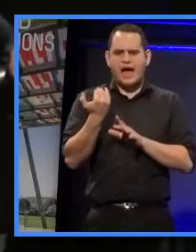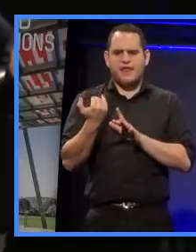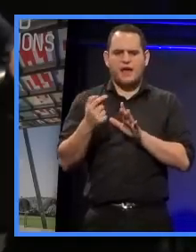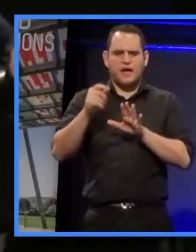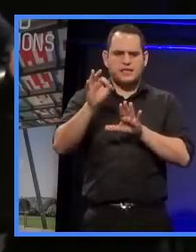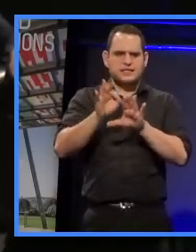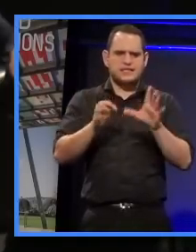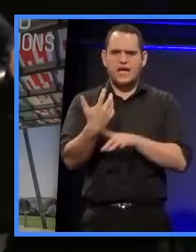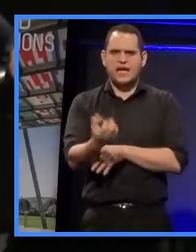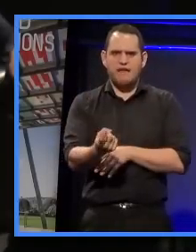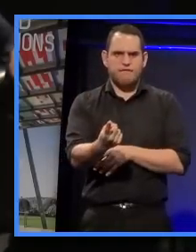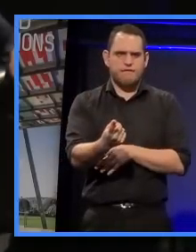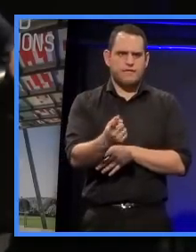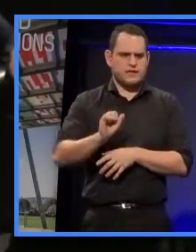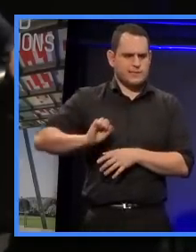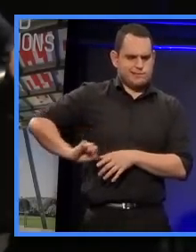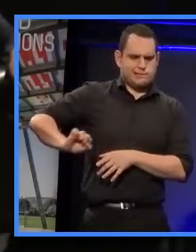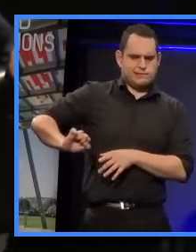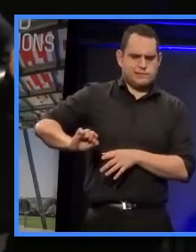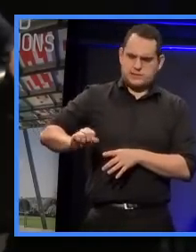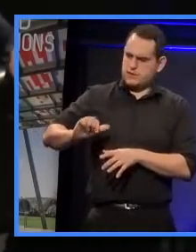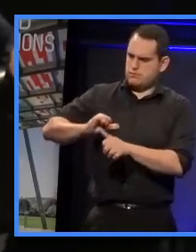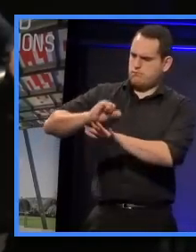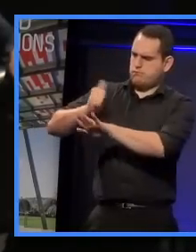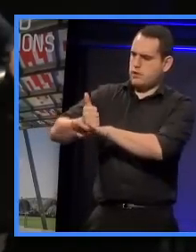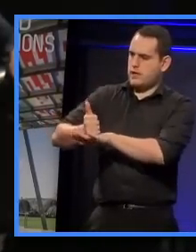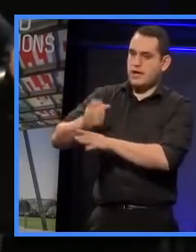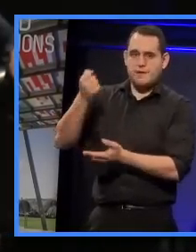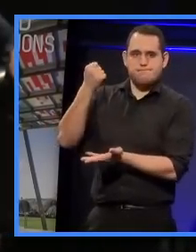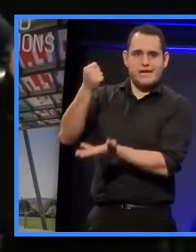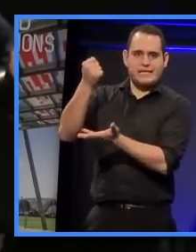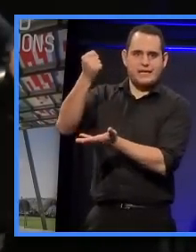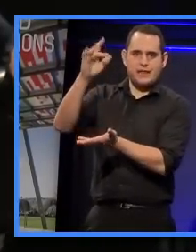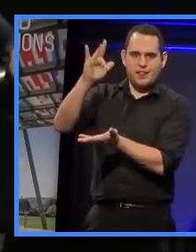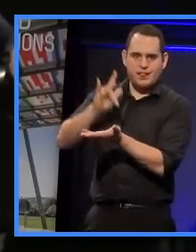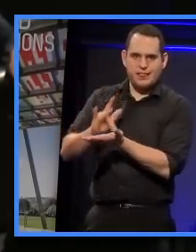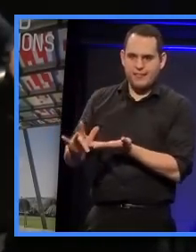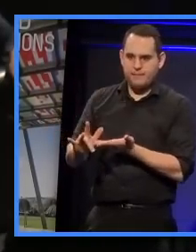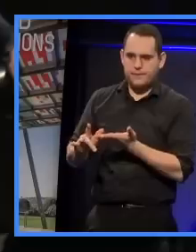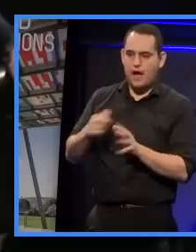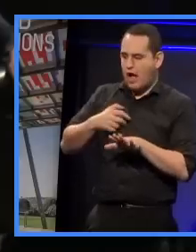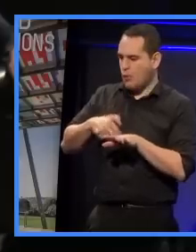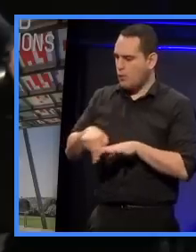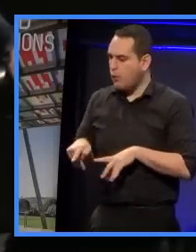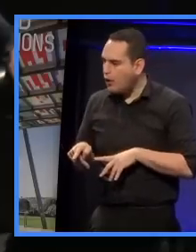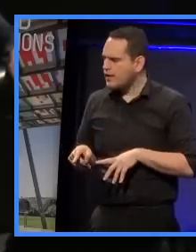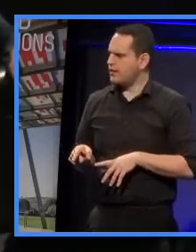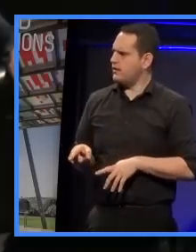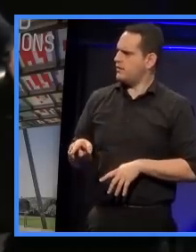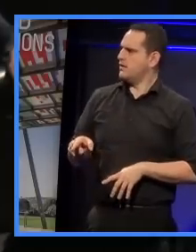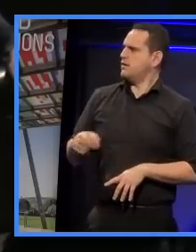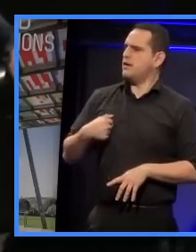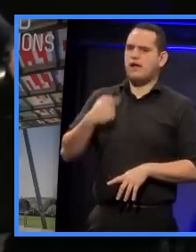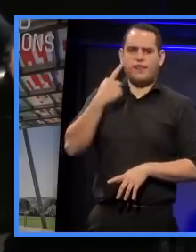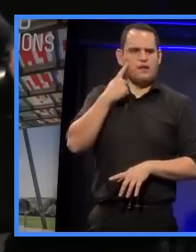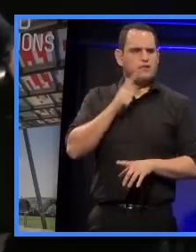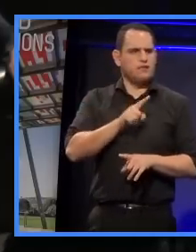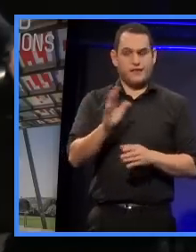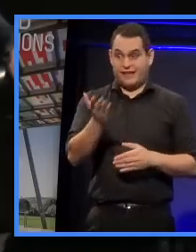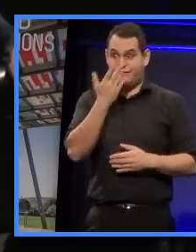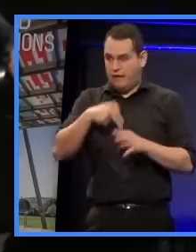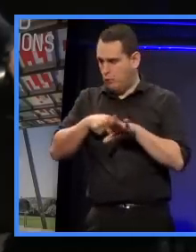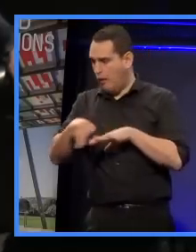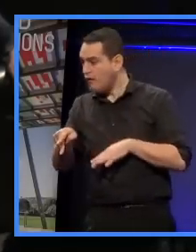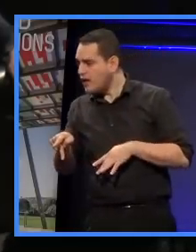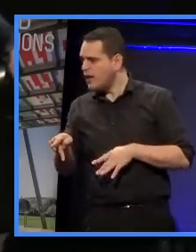designs or whatever, and they run out of budget and whatever. I walked into that in the entranceway and I thought I'd come in the back door and I